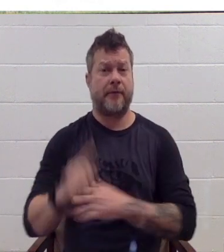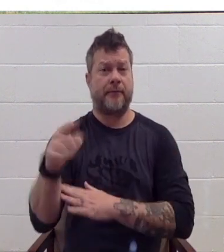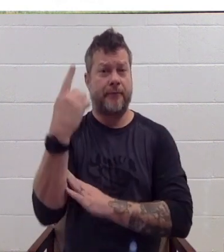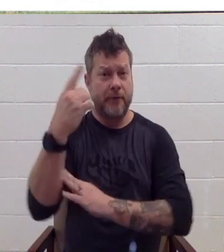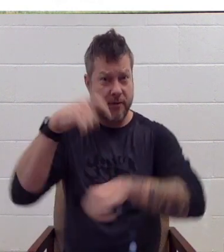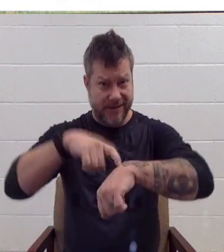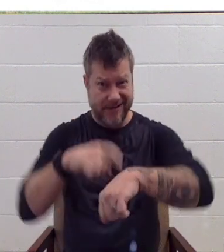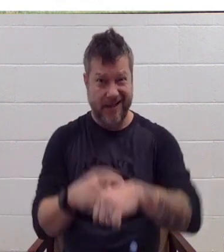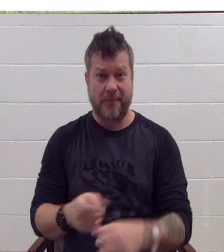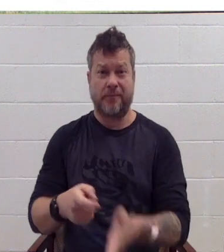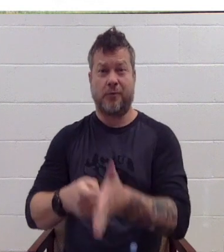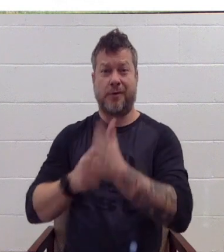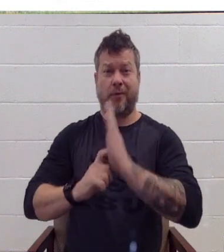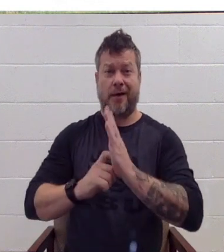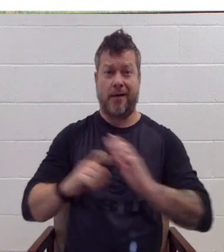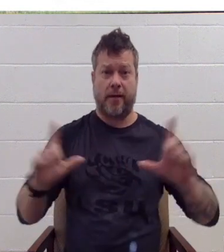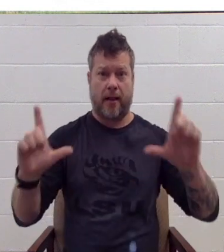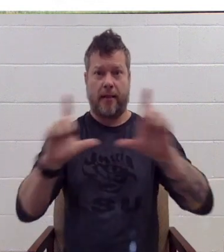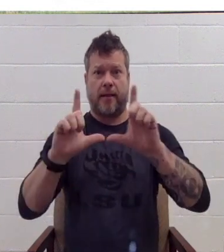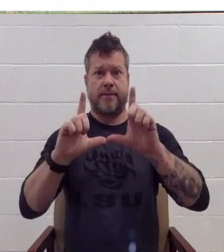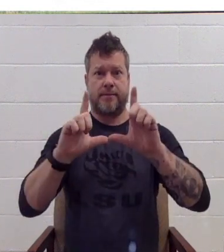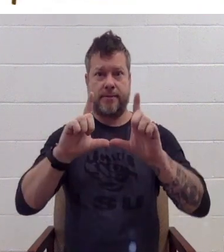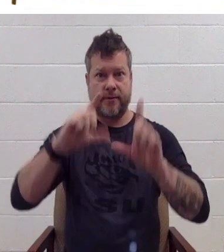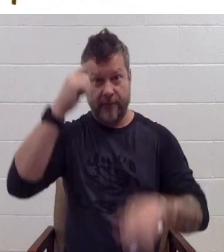on the back of the vehicle.